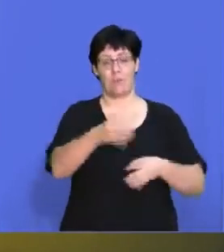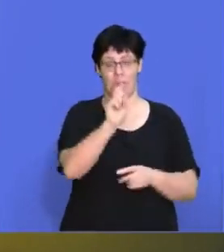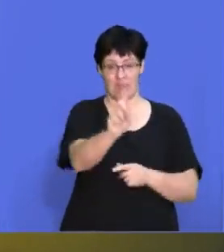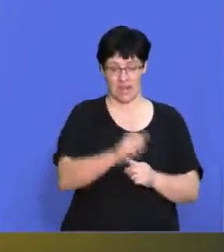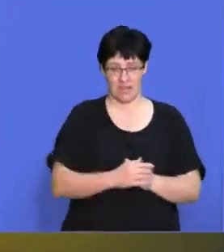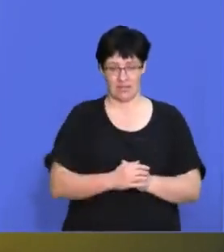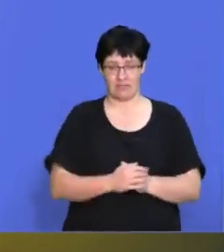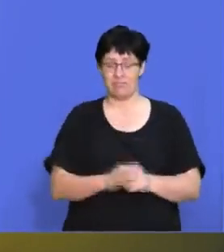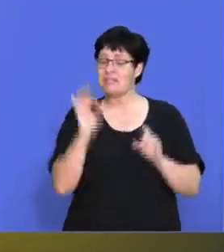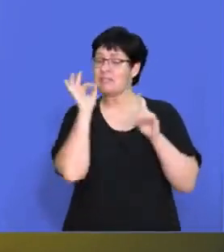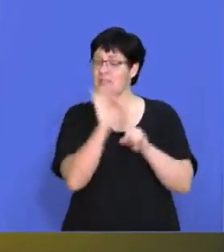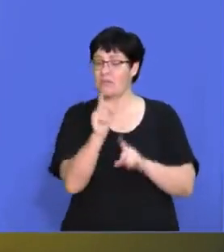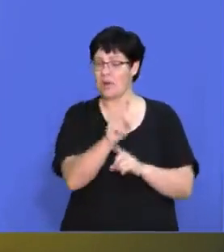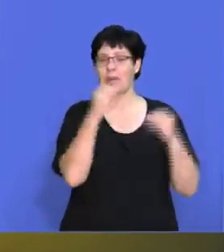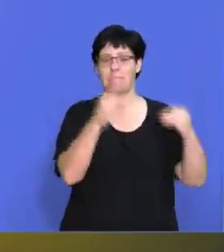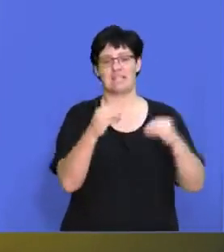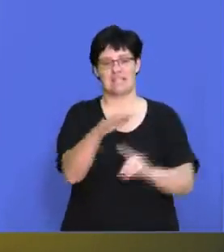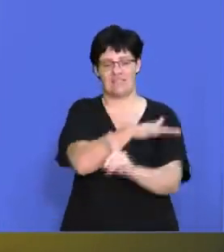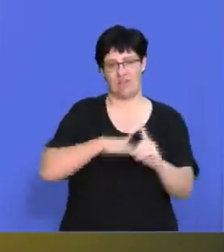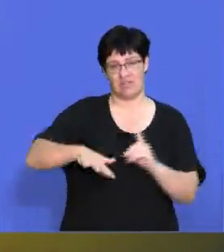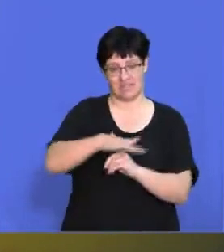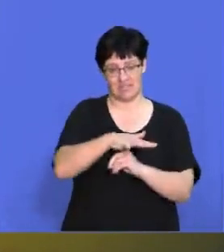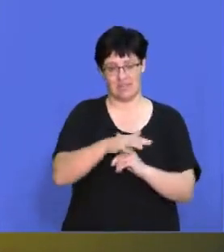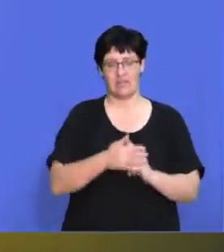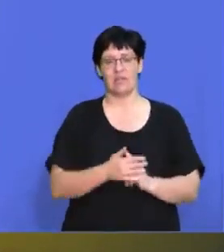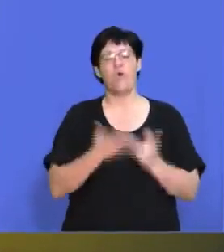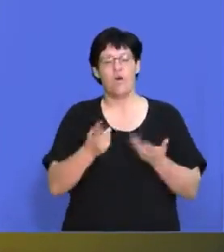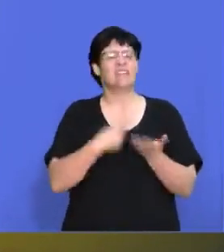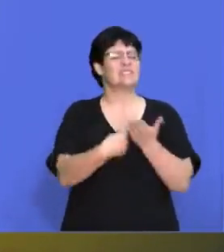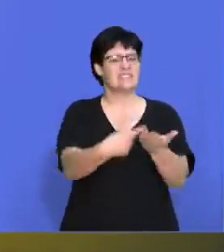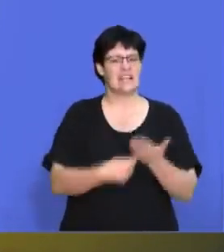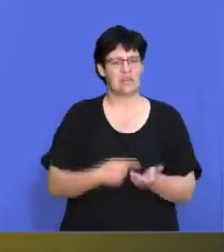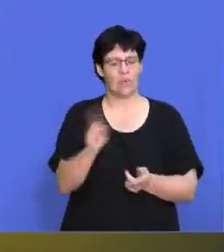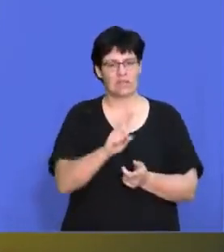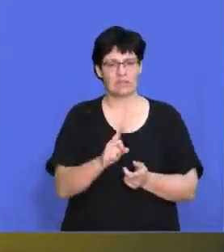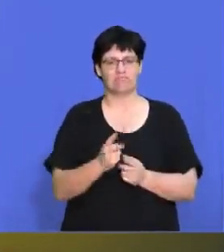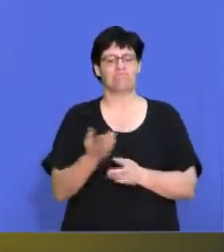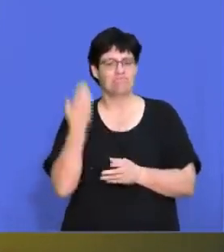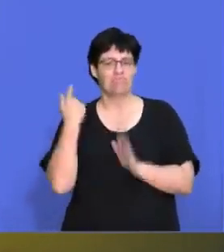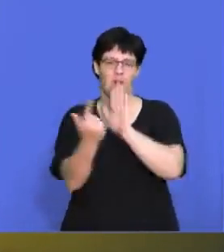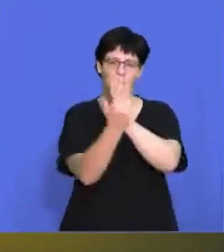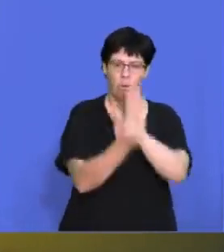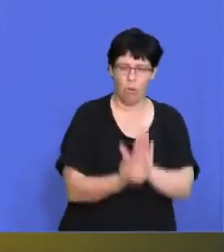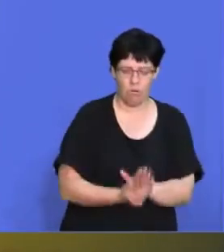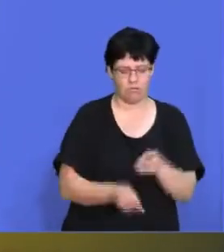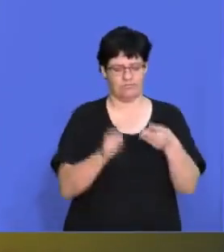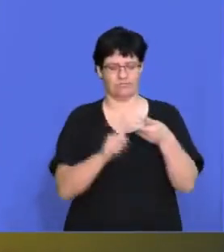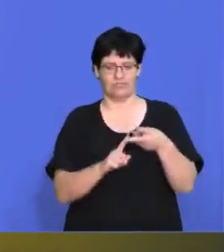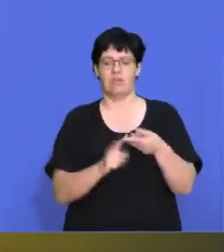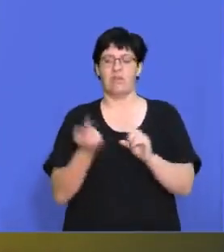paper one, in particular the business environments. So we'll be discussing all the recent legislation